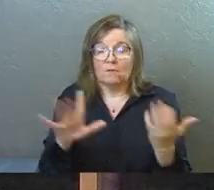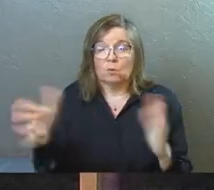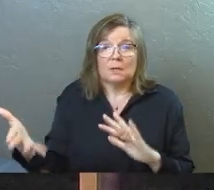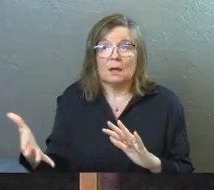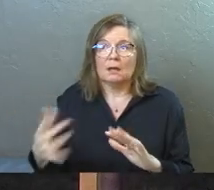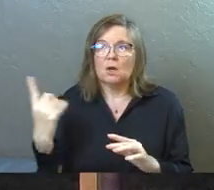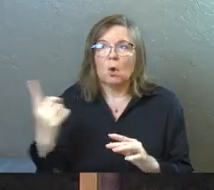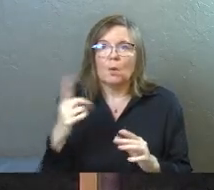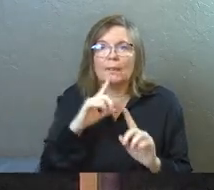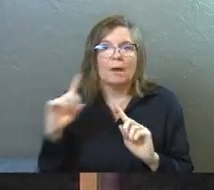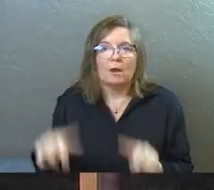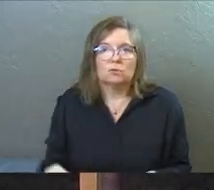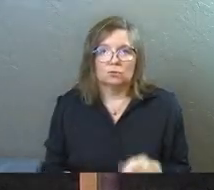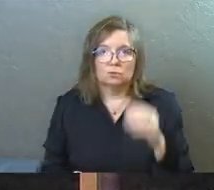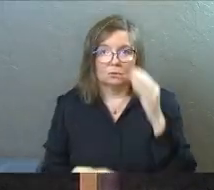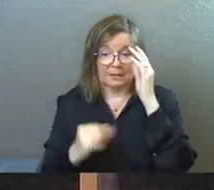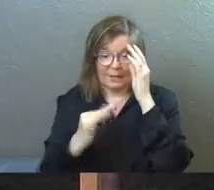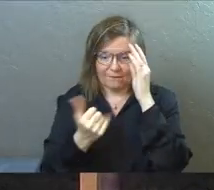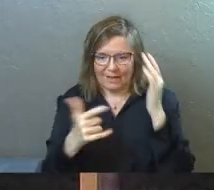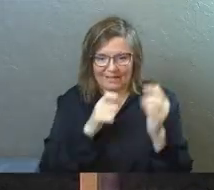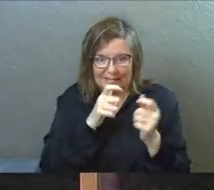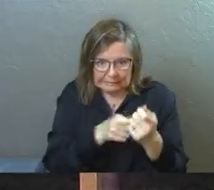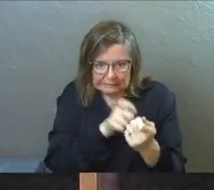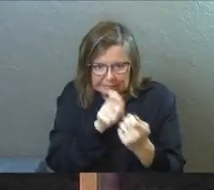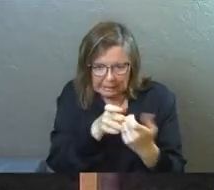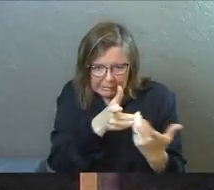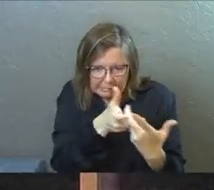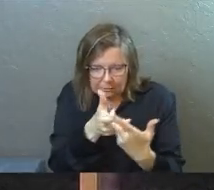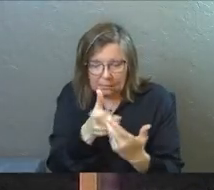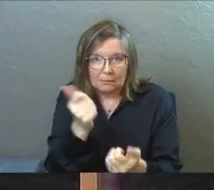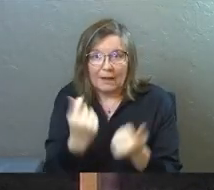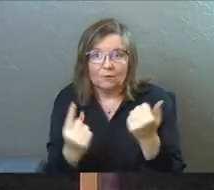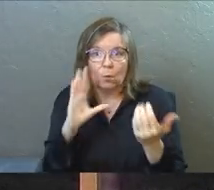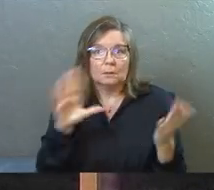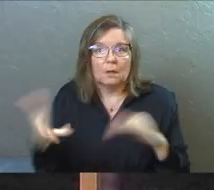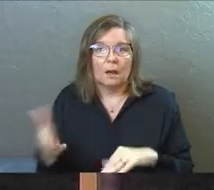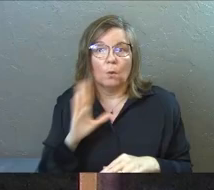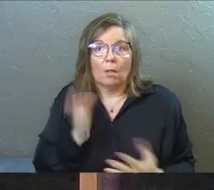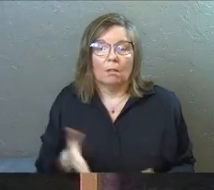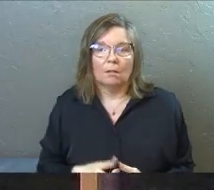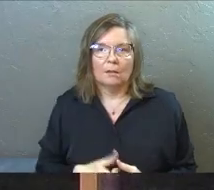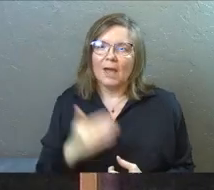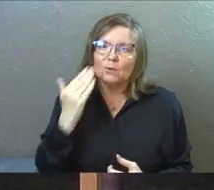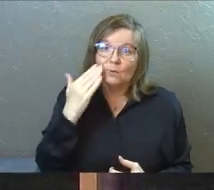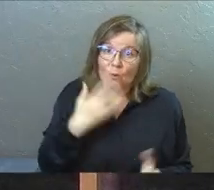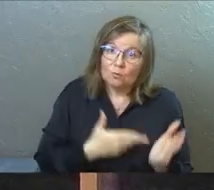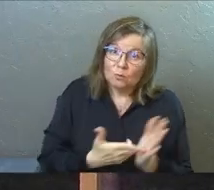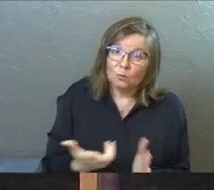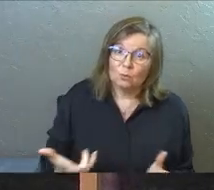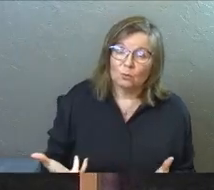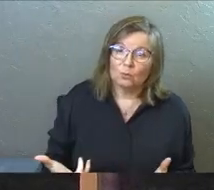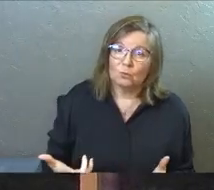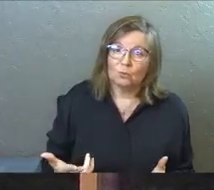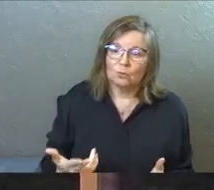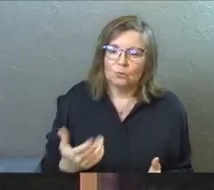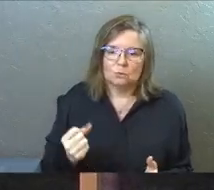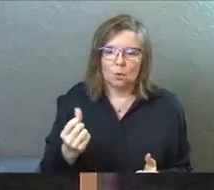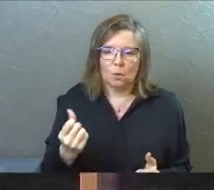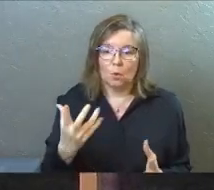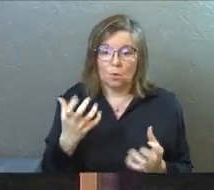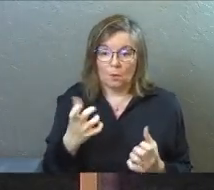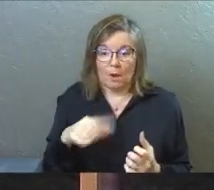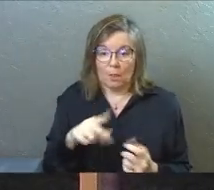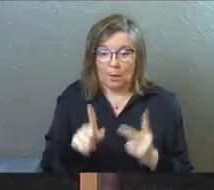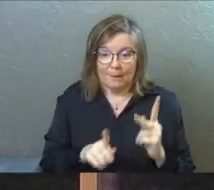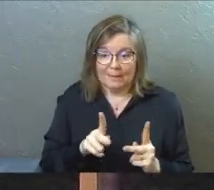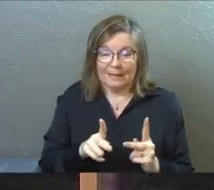Everybody's going to, and that's always their answer. If everything isn't exact, everybody's going to die. And you know it's true. And so you